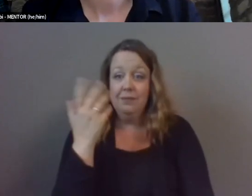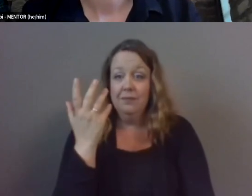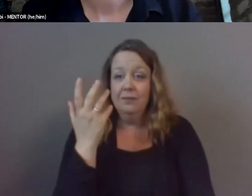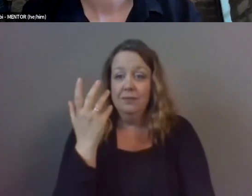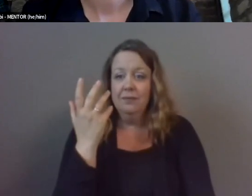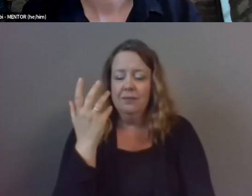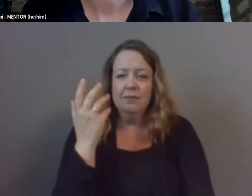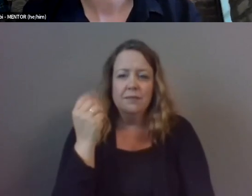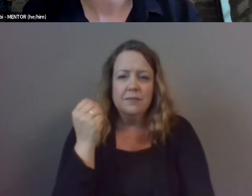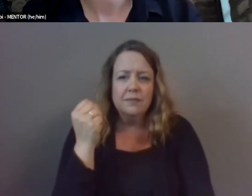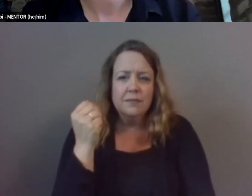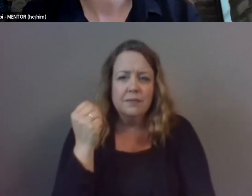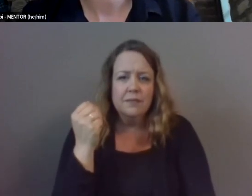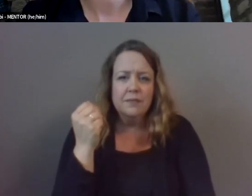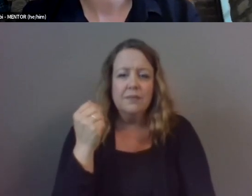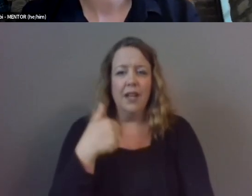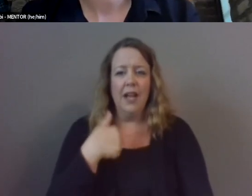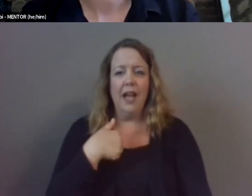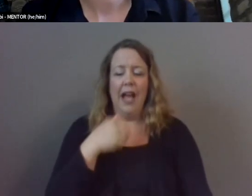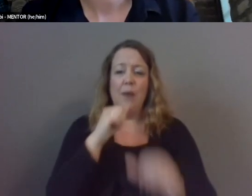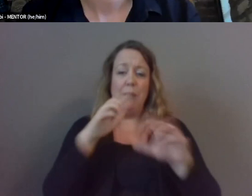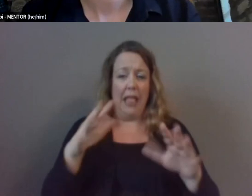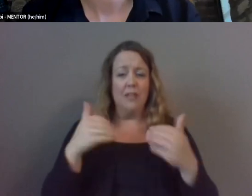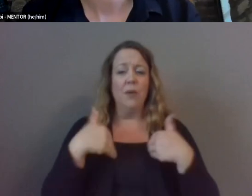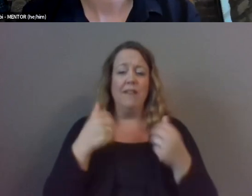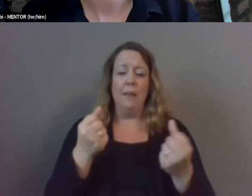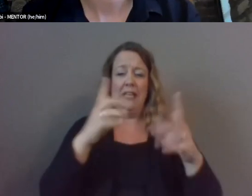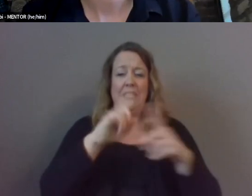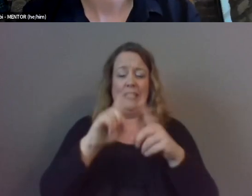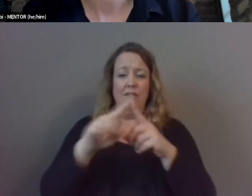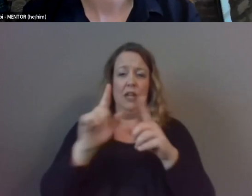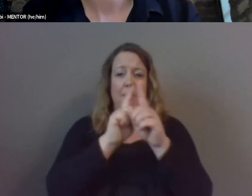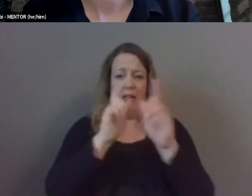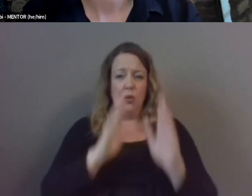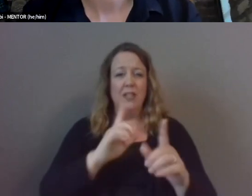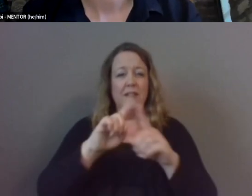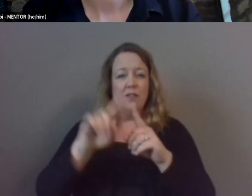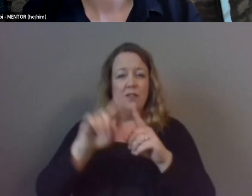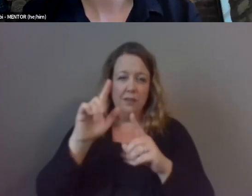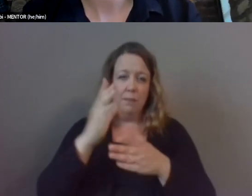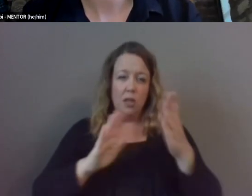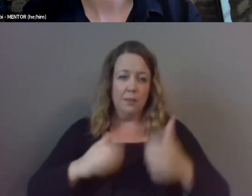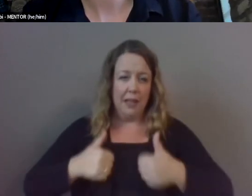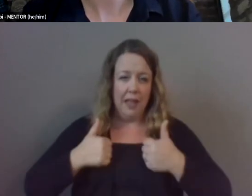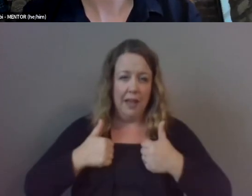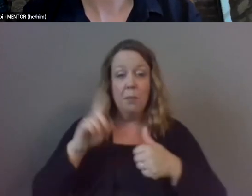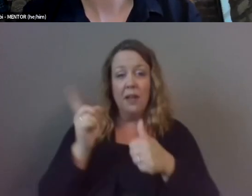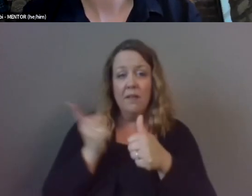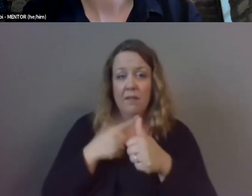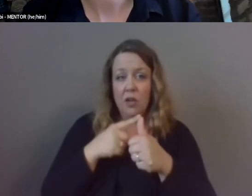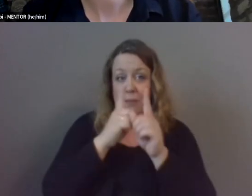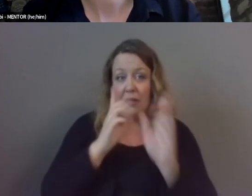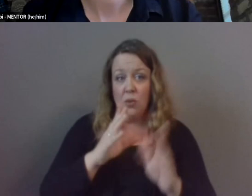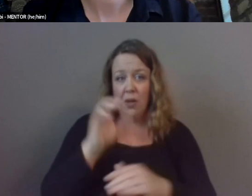blessed enough to have multiple mentors in different stages in my life my first mentor was about about 10 years ago